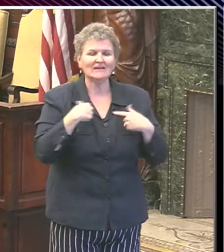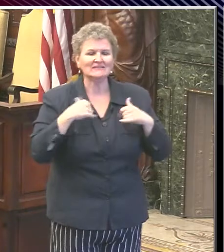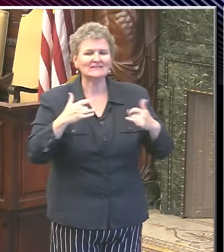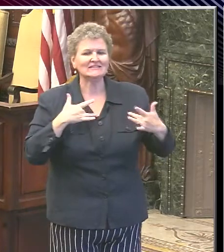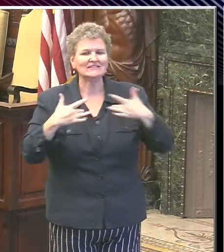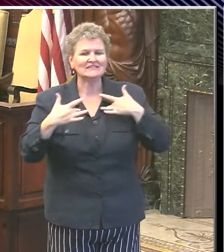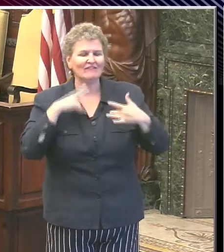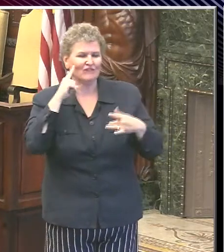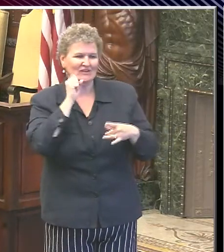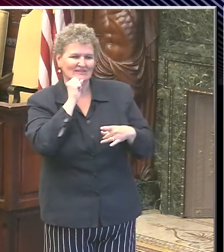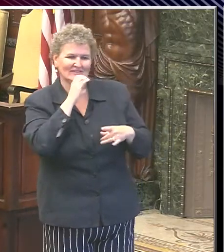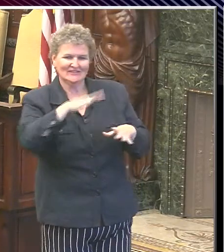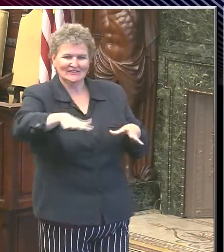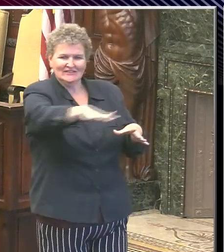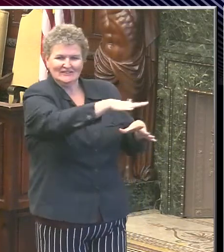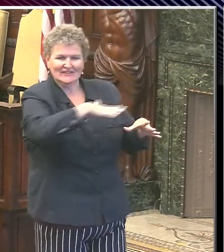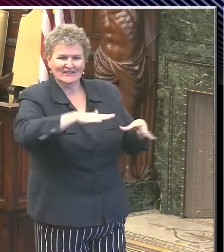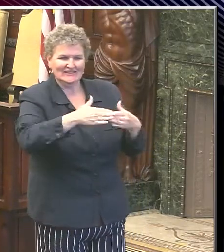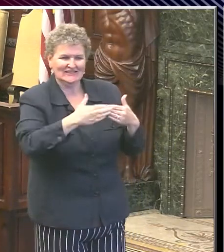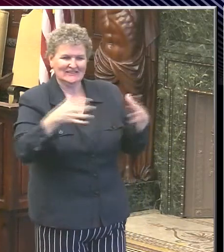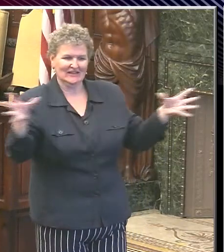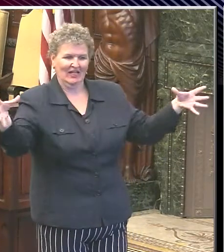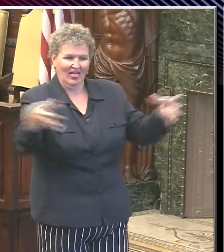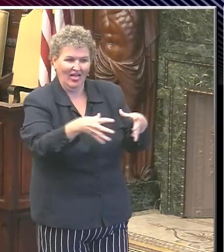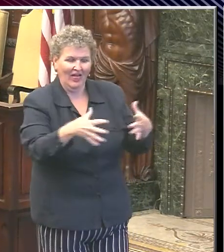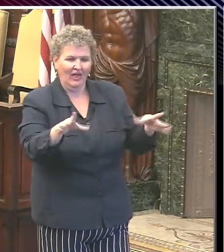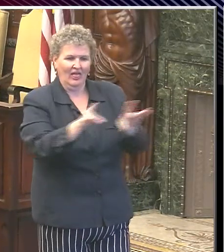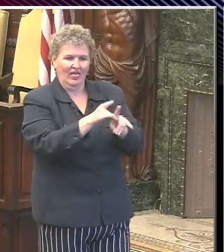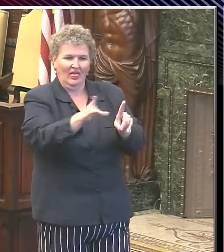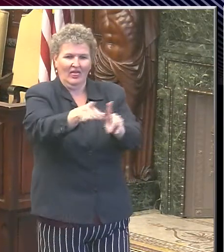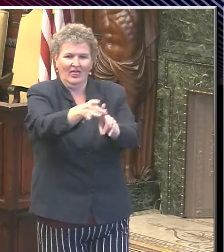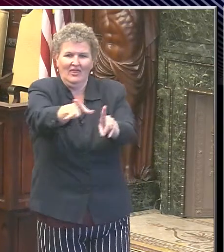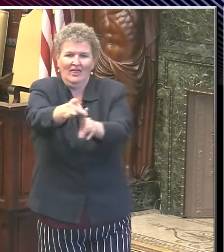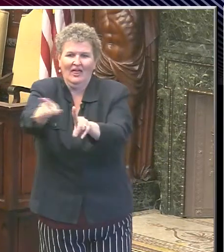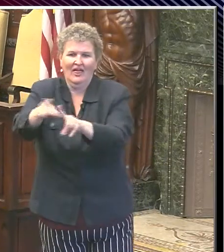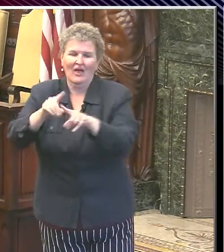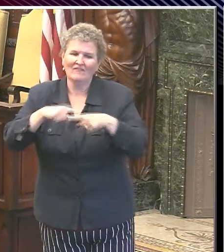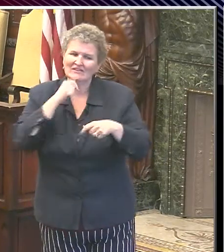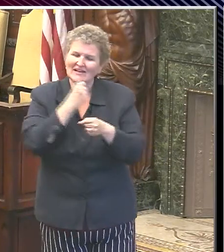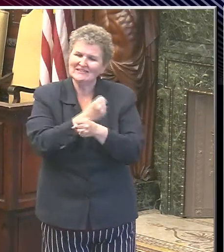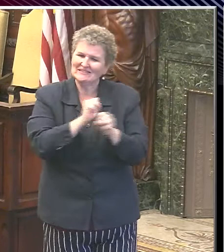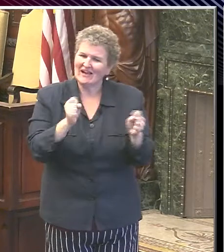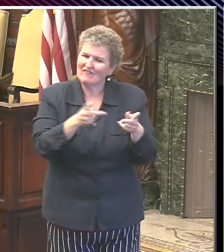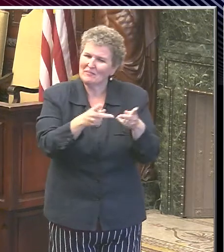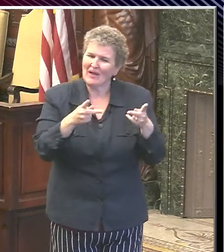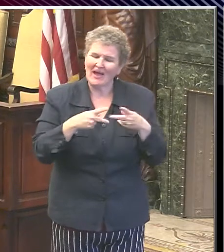vulnerable to this infection getting together in a location where the virus could easily spread.